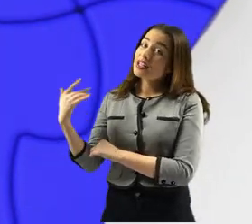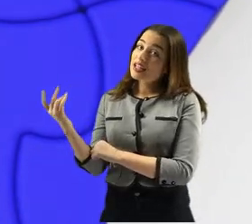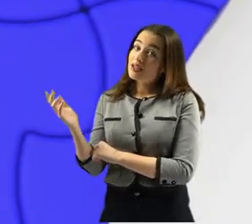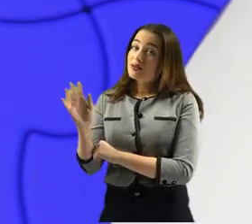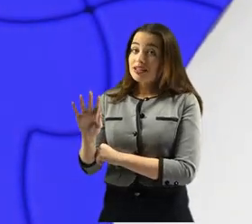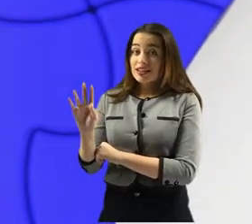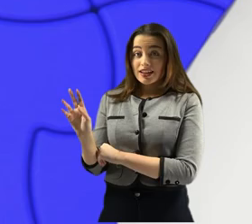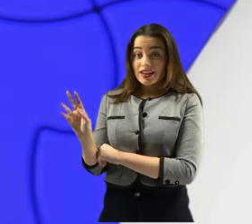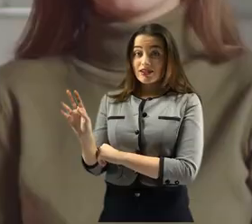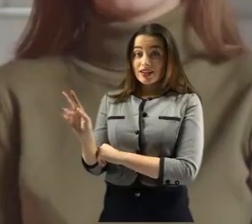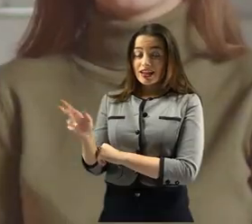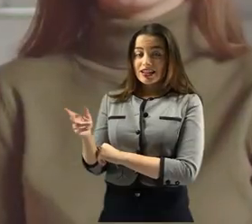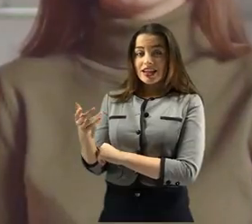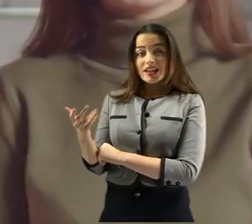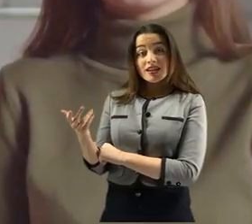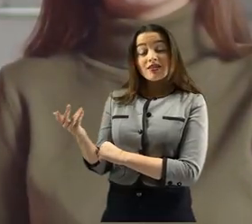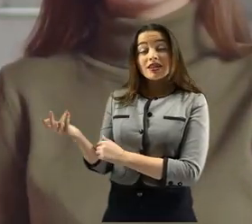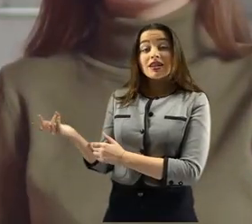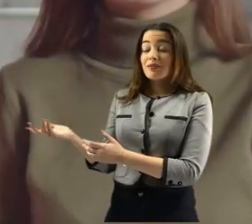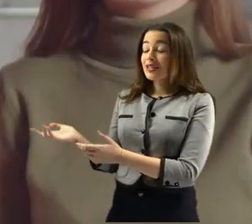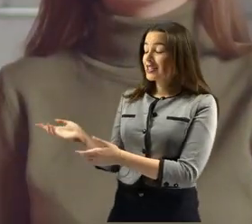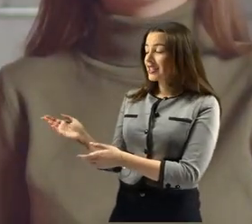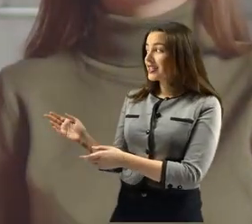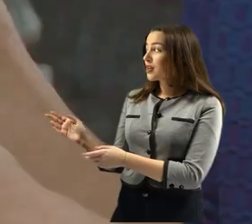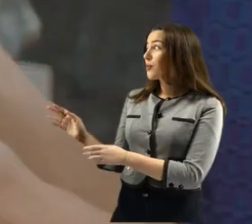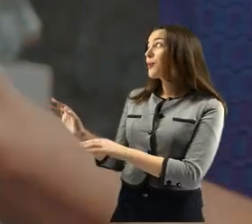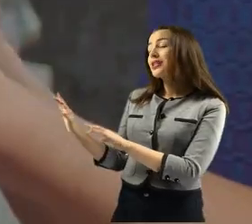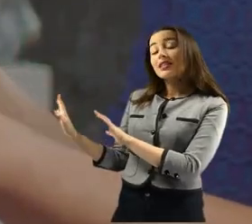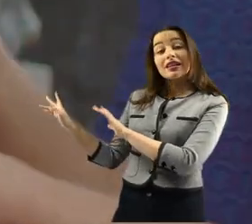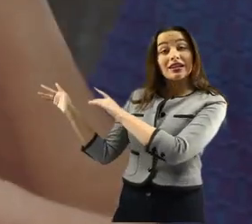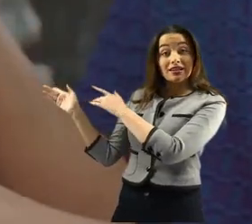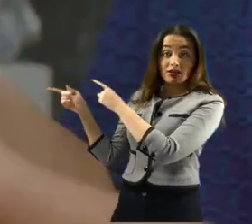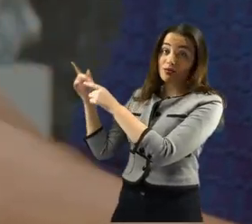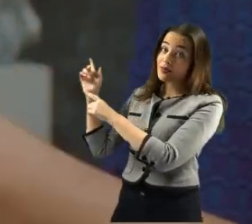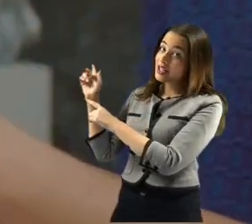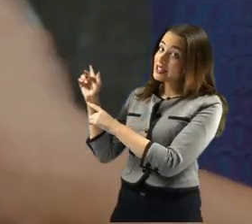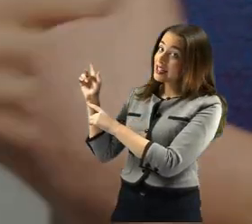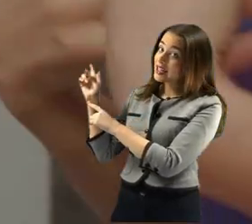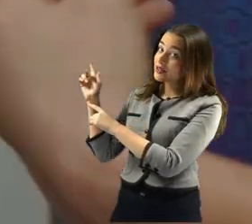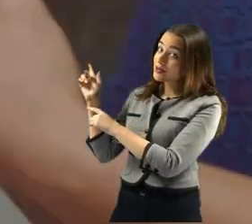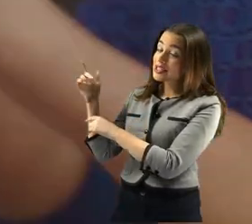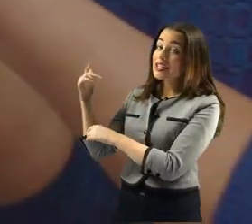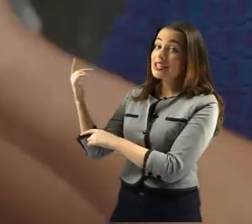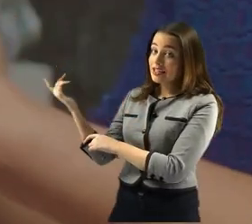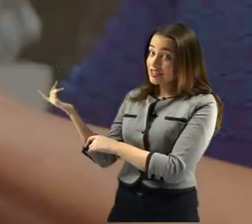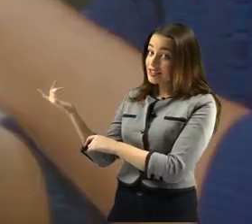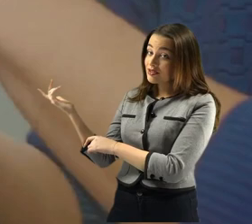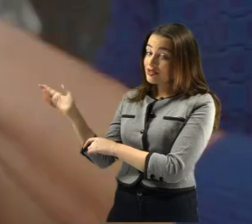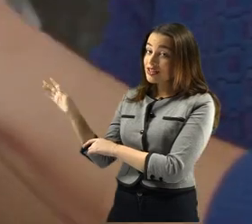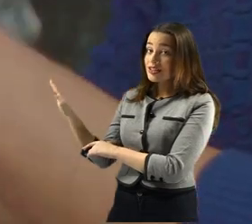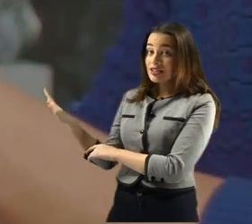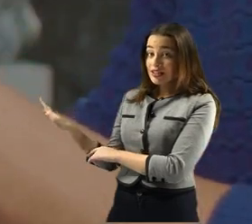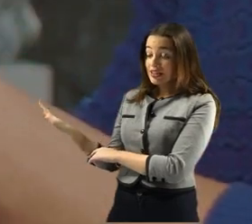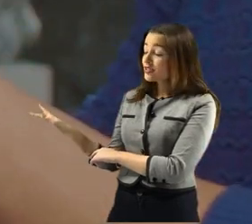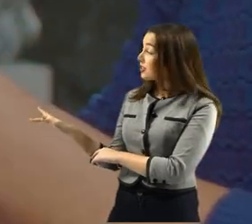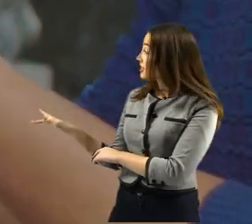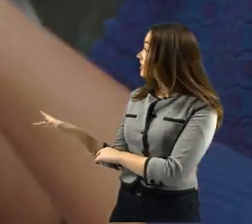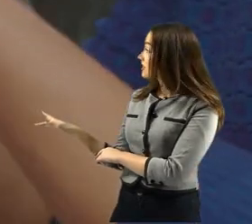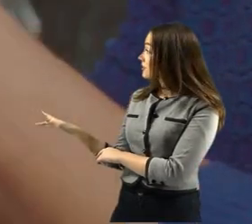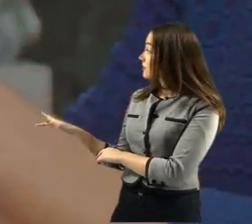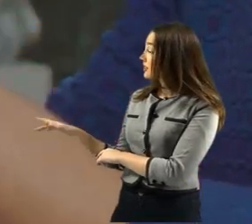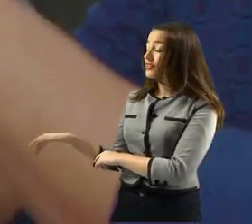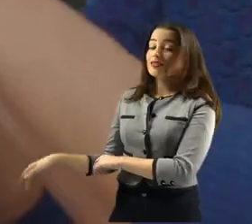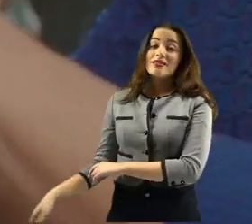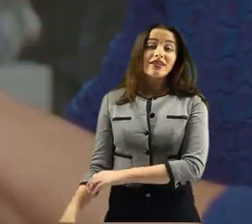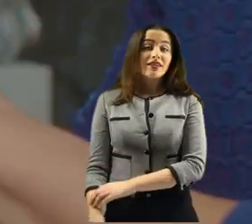closely intertwined. Language forms the building blocks of our thoughts, giving shape to our ideas and experiences. For those with congenital